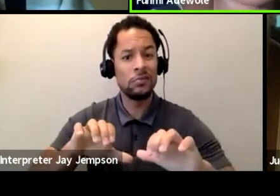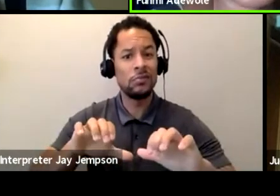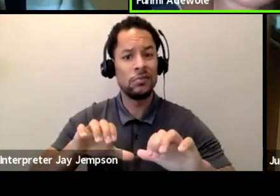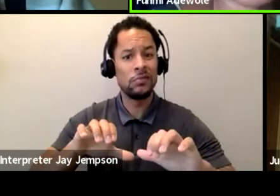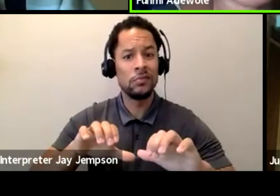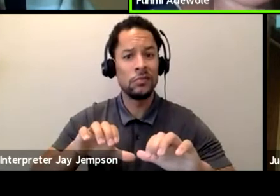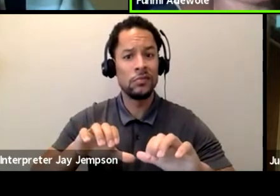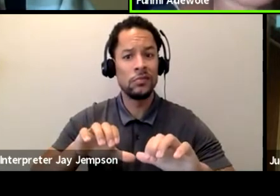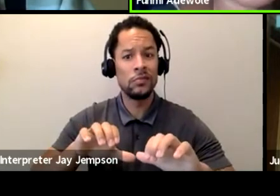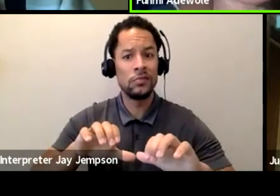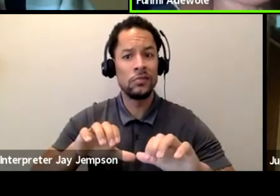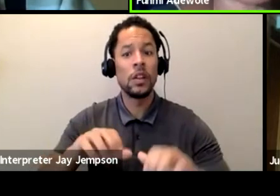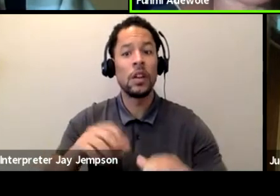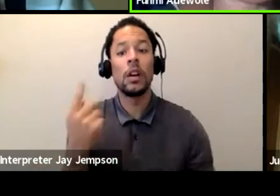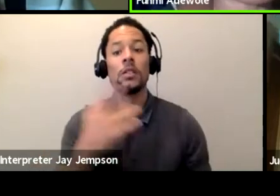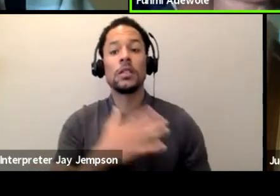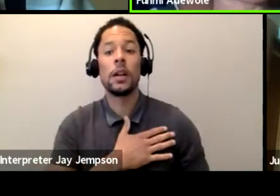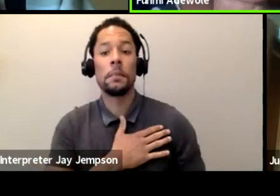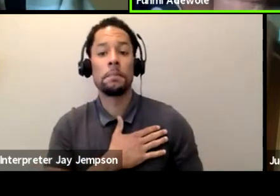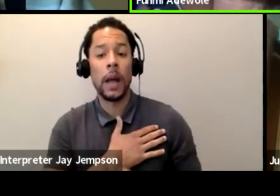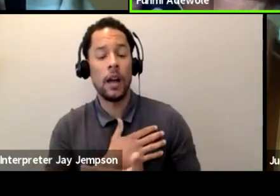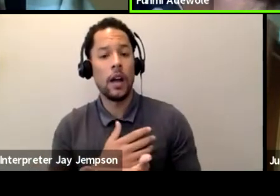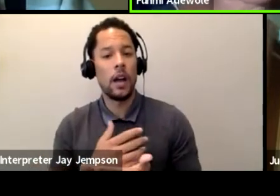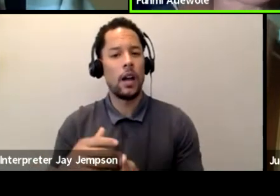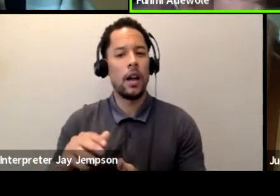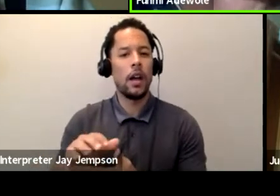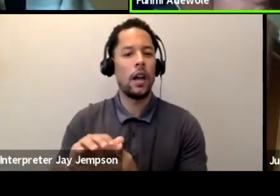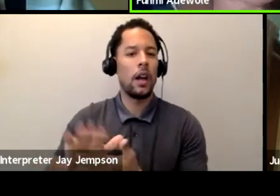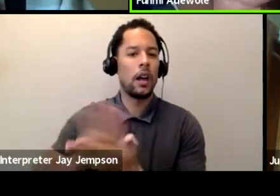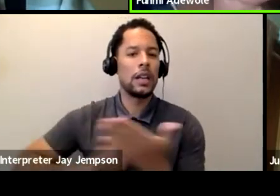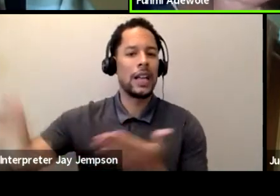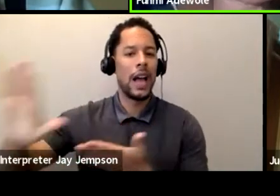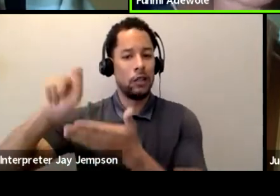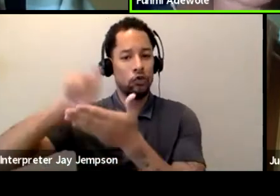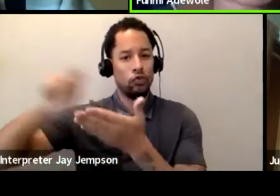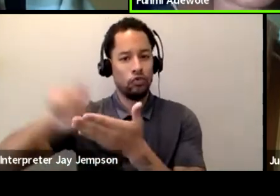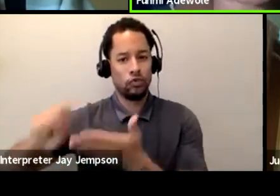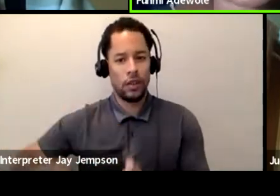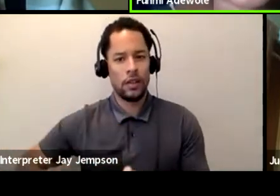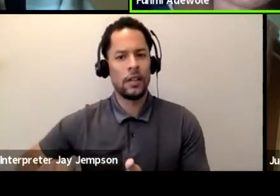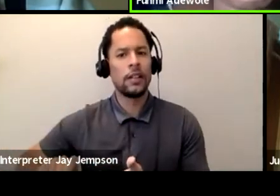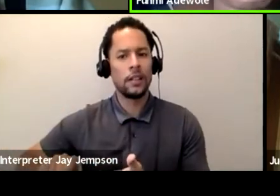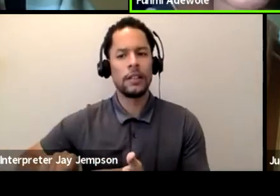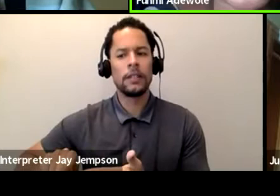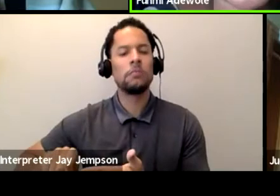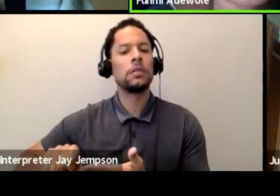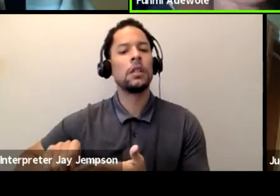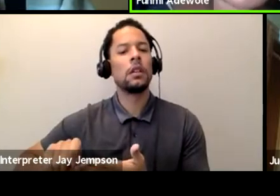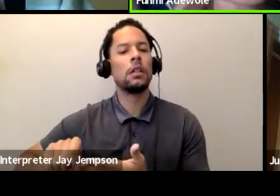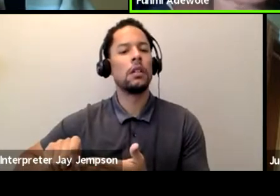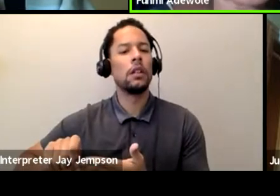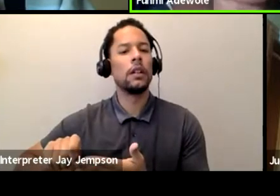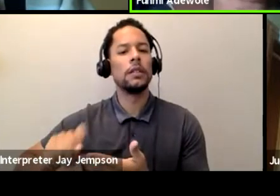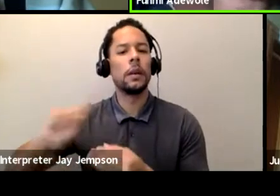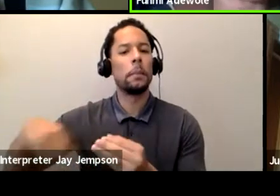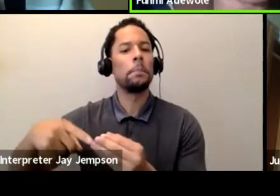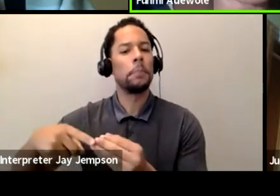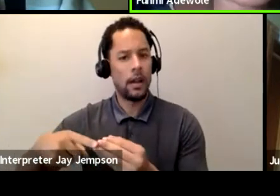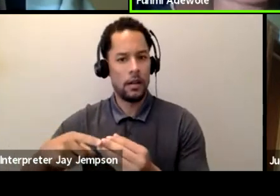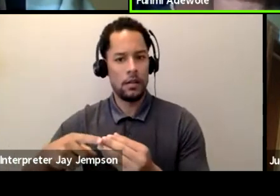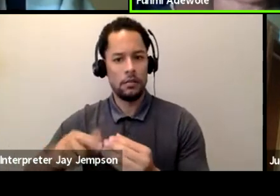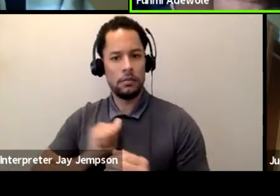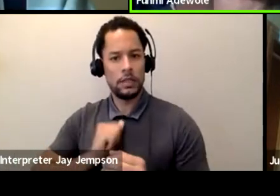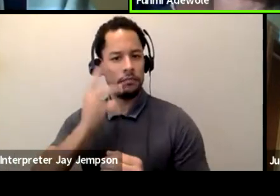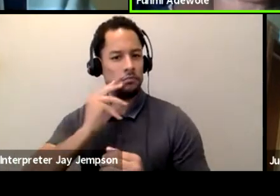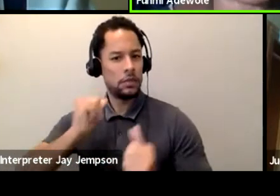write my scholarly work from the position of what it's like to be a performer. And as a dramaturg,